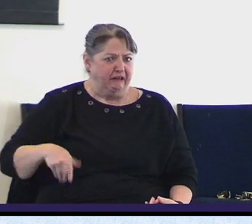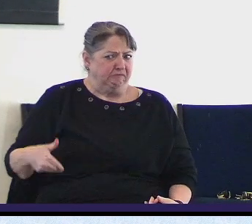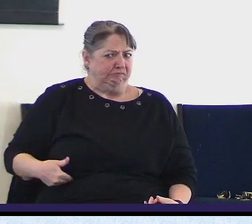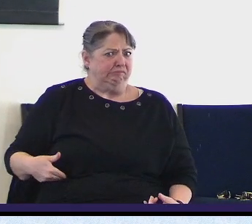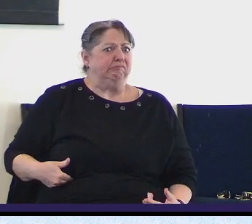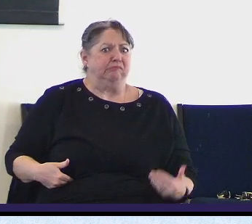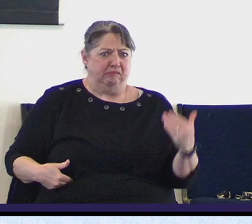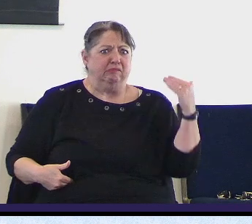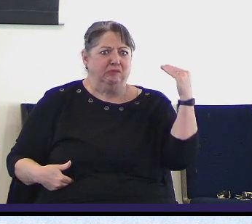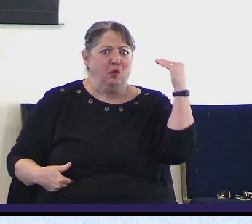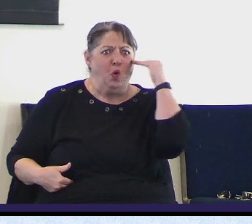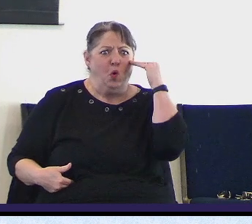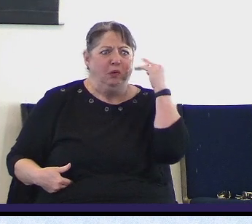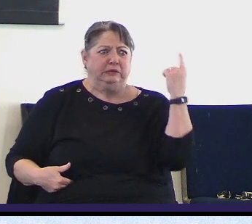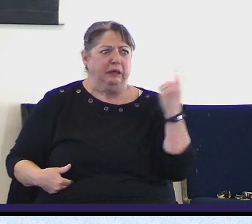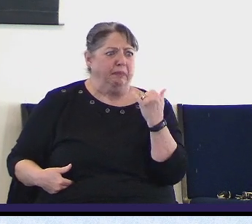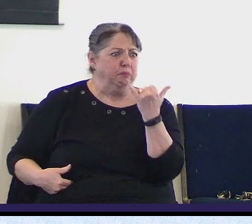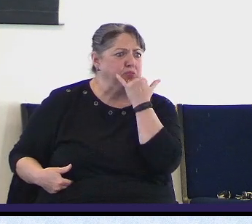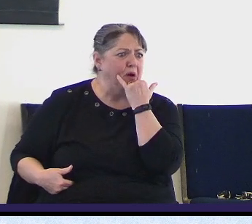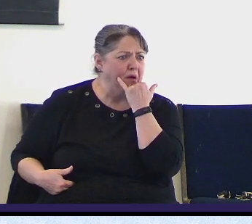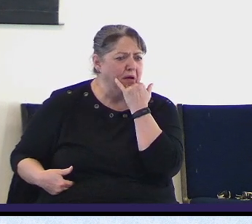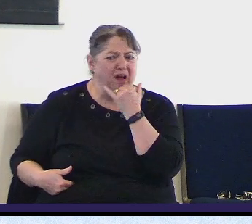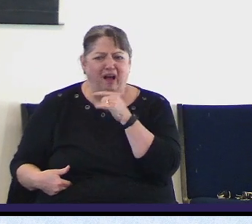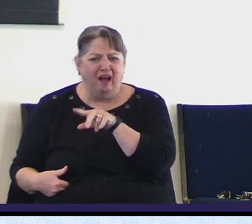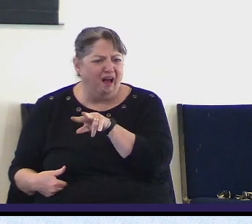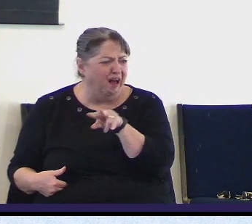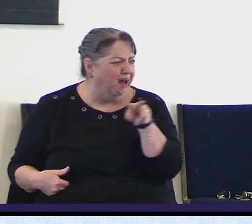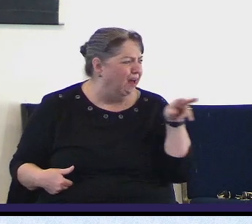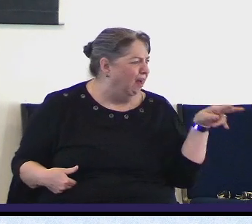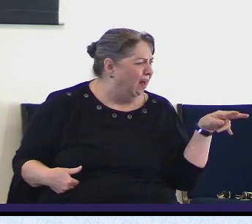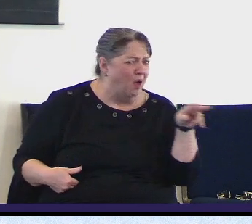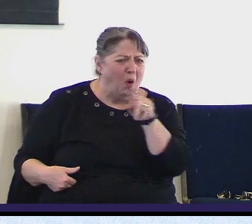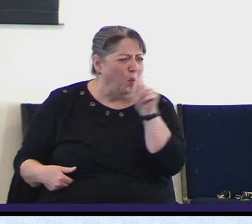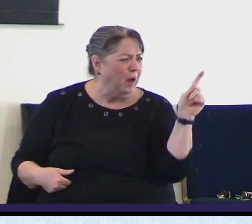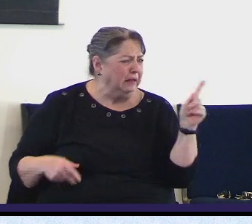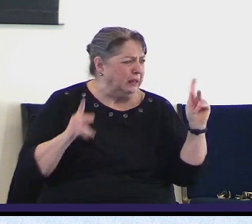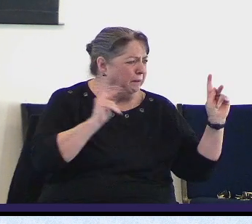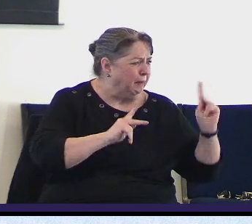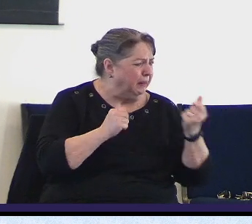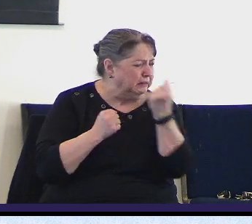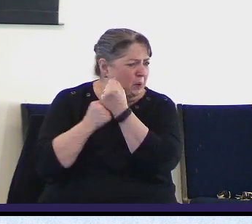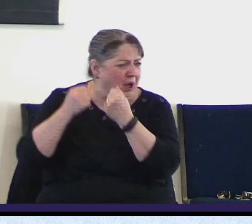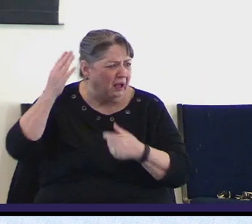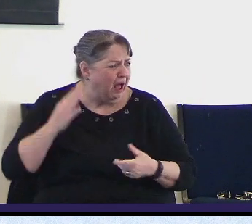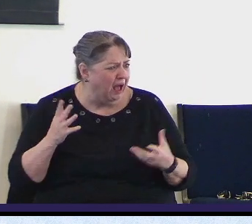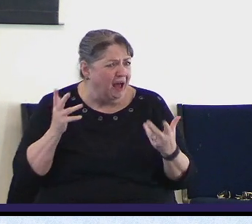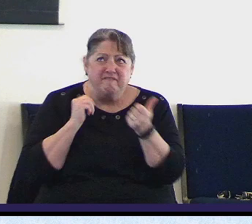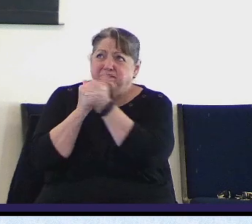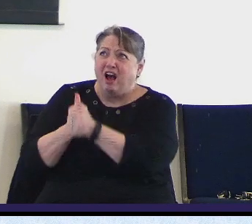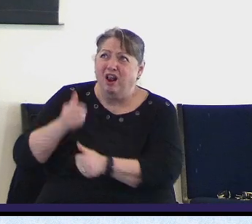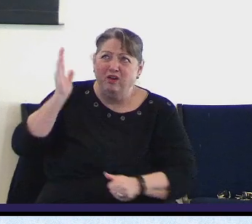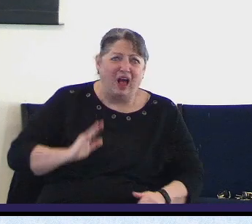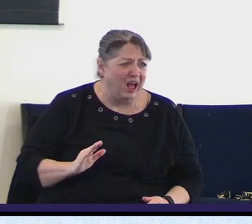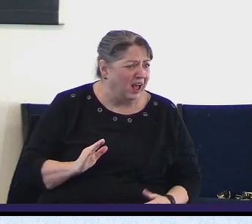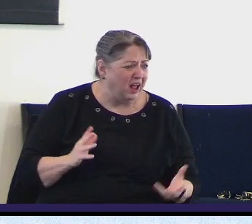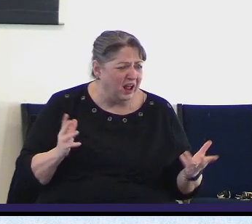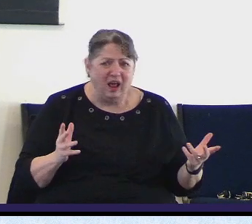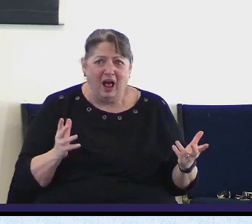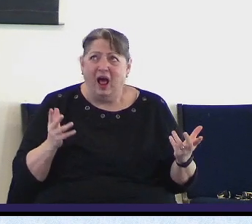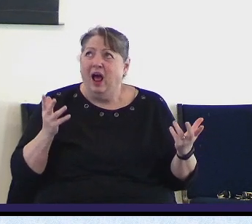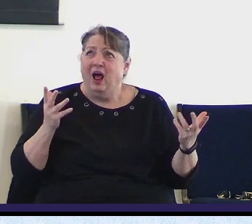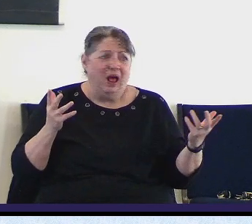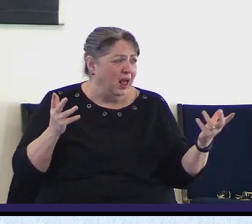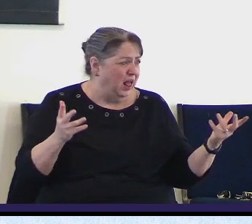something was not going right. Where are the faithful? What have happened to those who would stand up against this generation? He knew who to call upon.